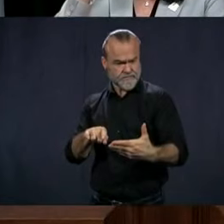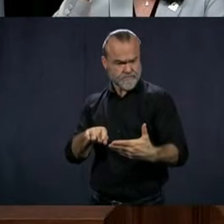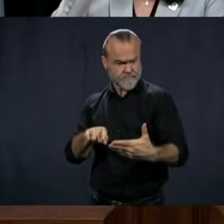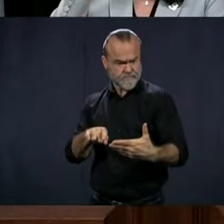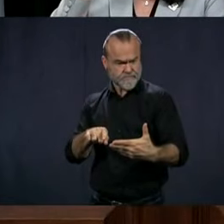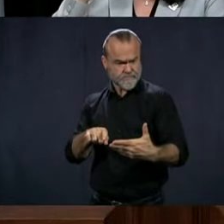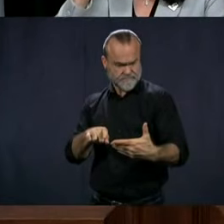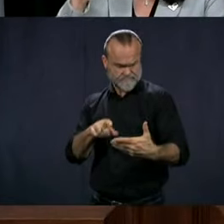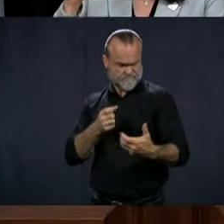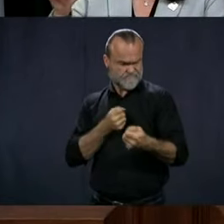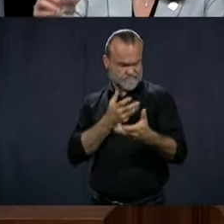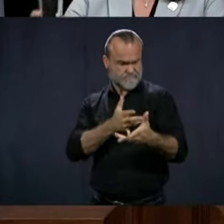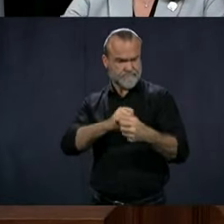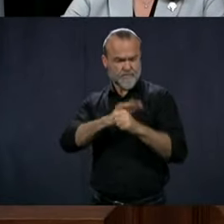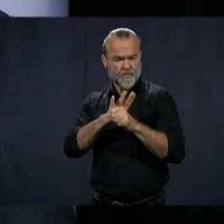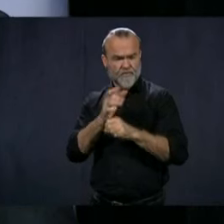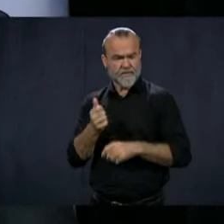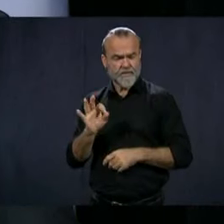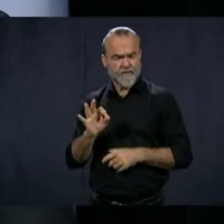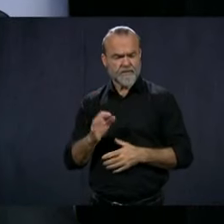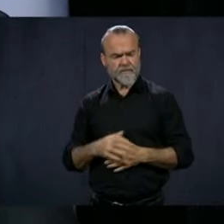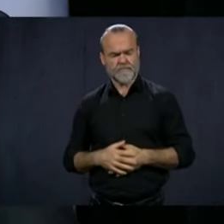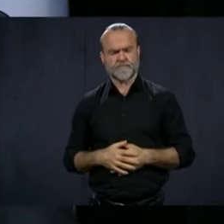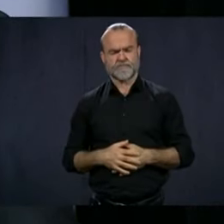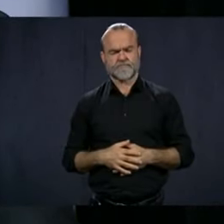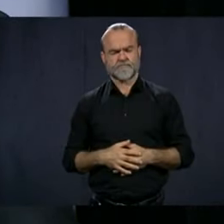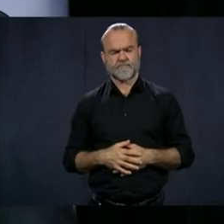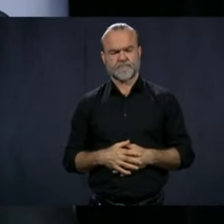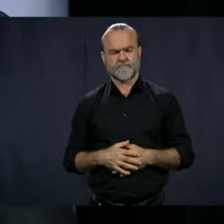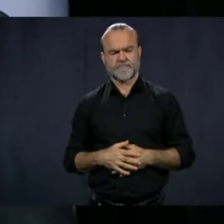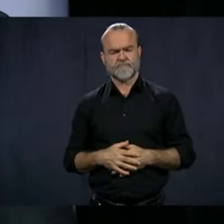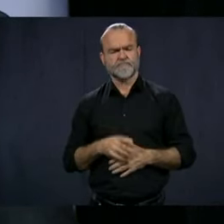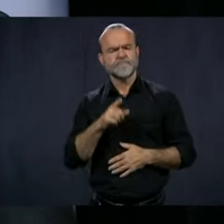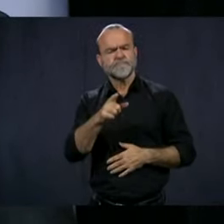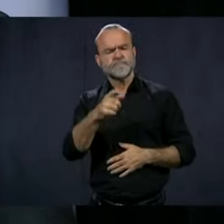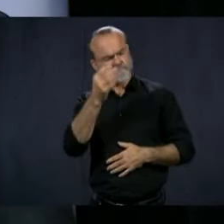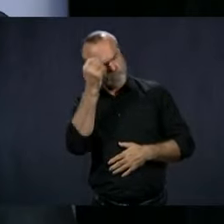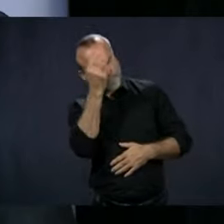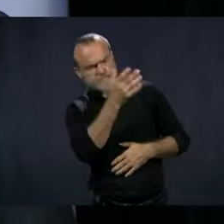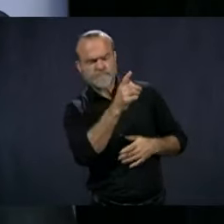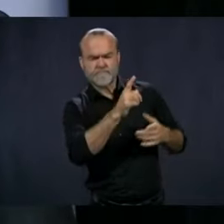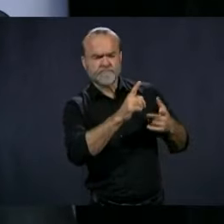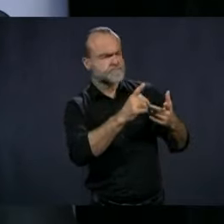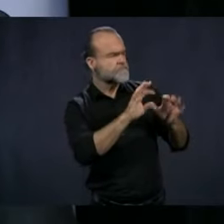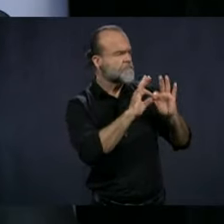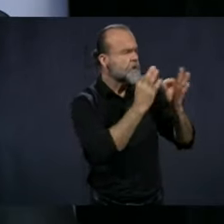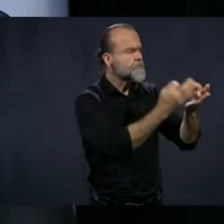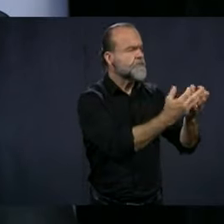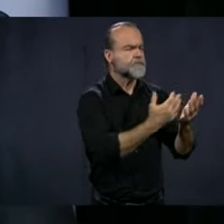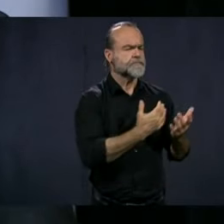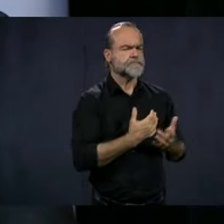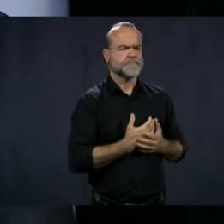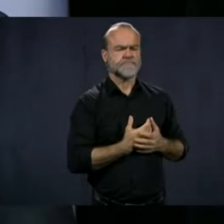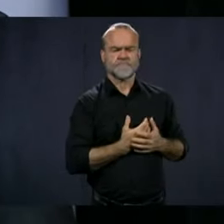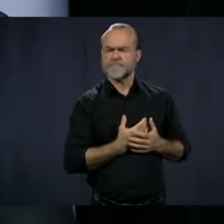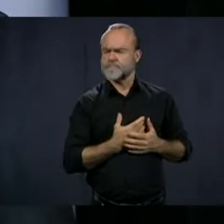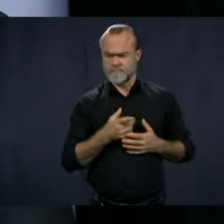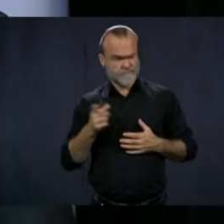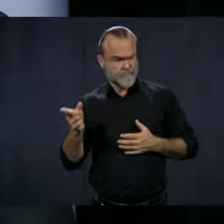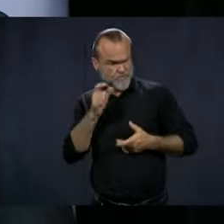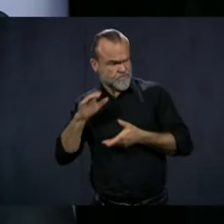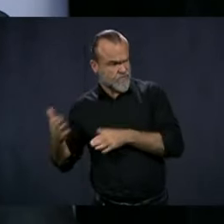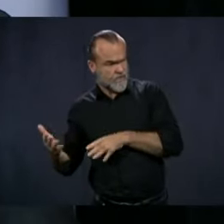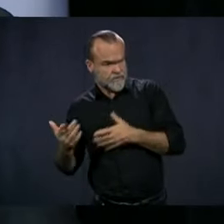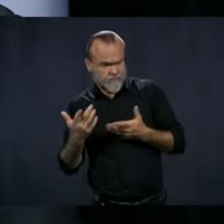COVID-19. What message do you have for the families and families of people who have died?